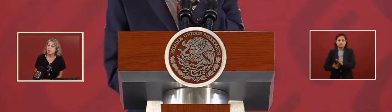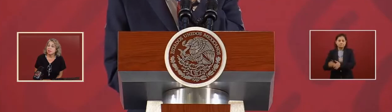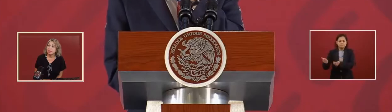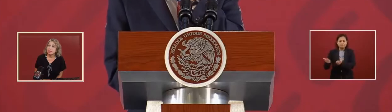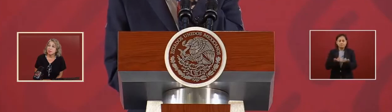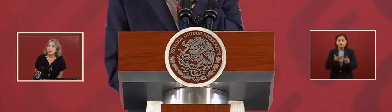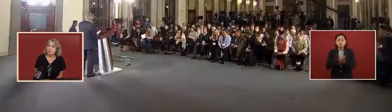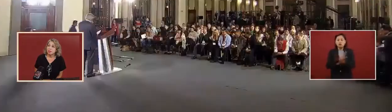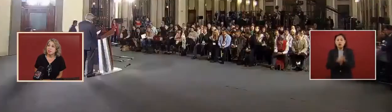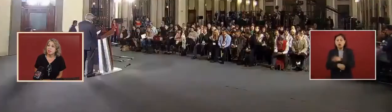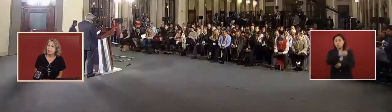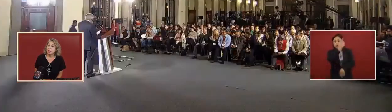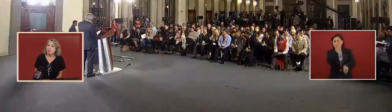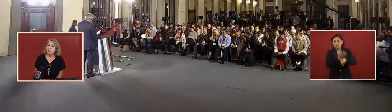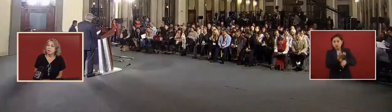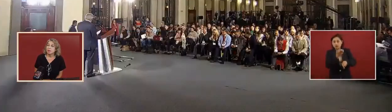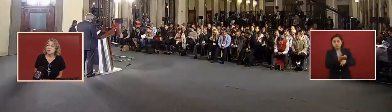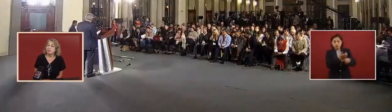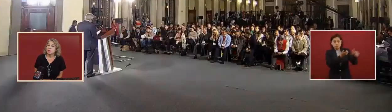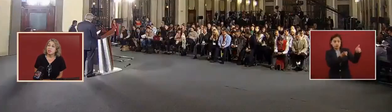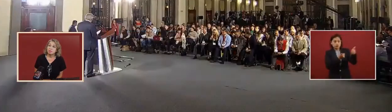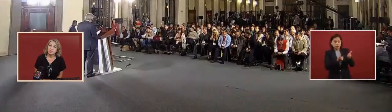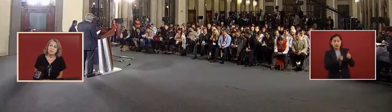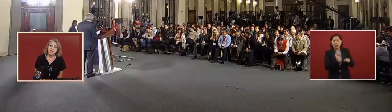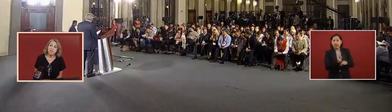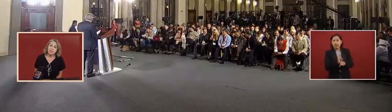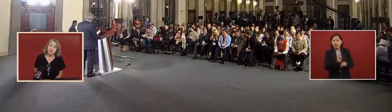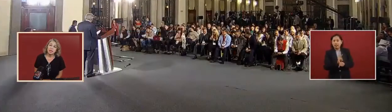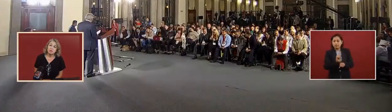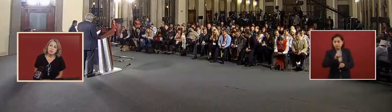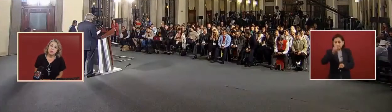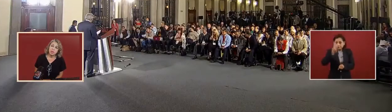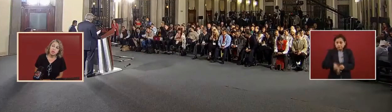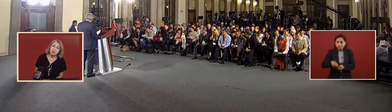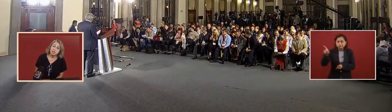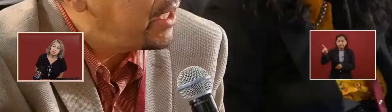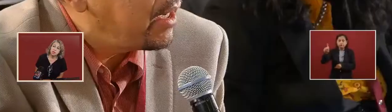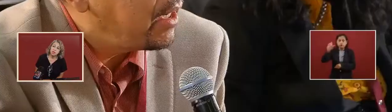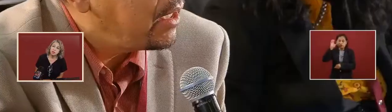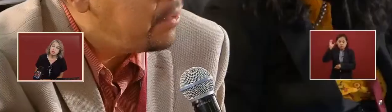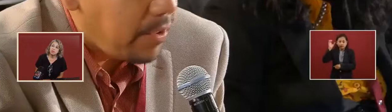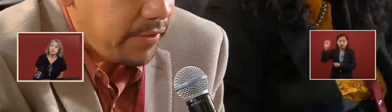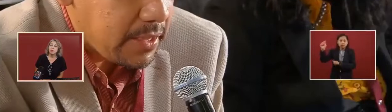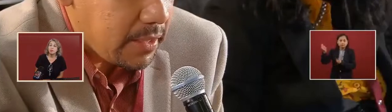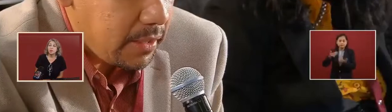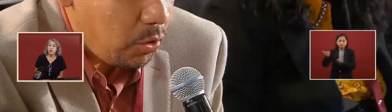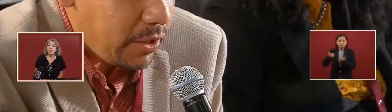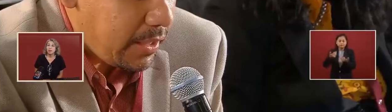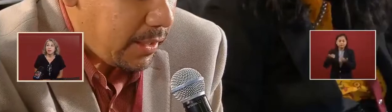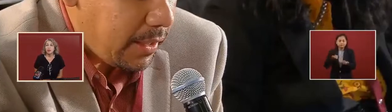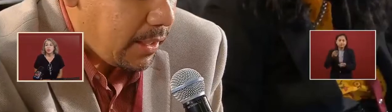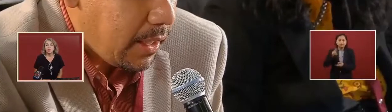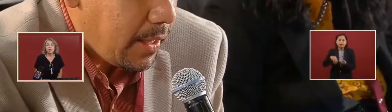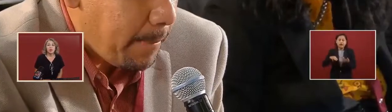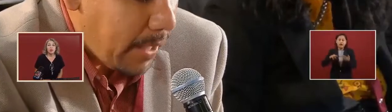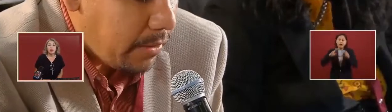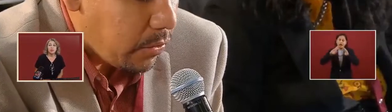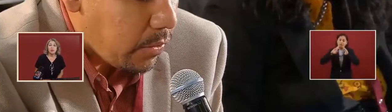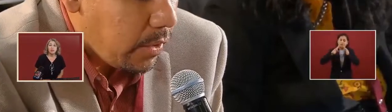so they say that it comes from the U.S. but it comes from other areas like from the